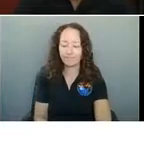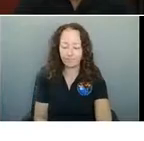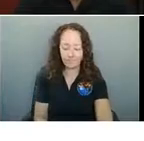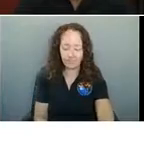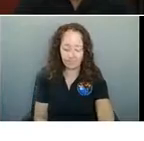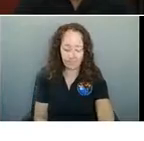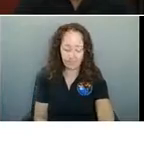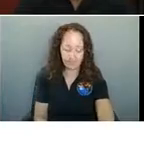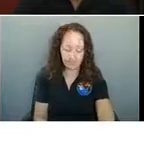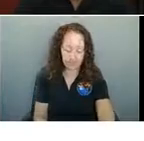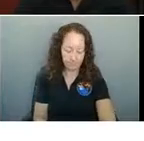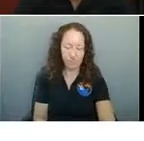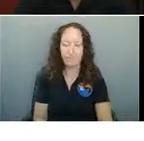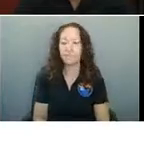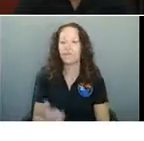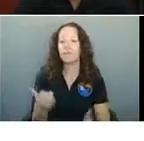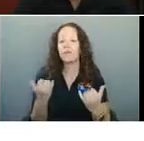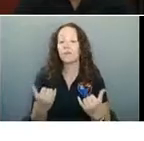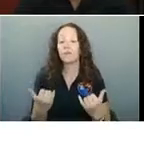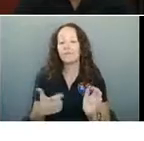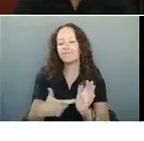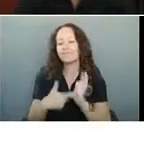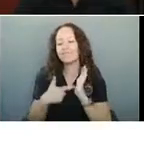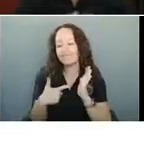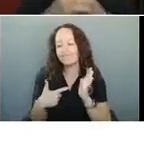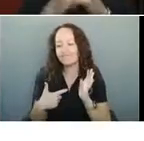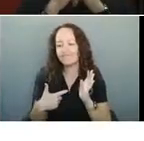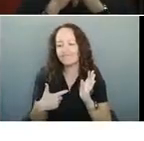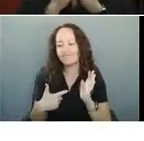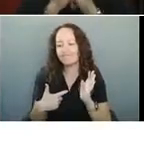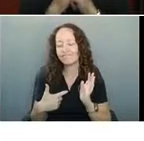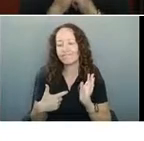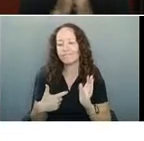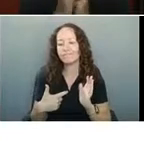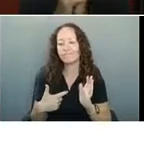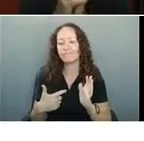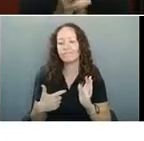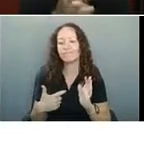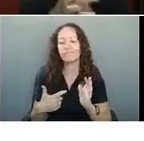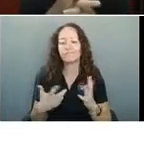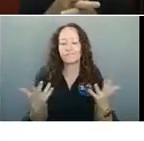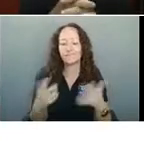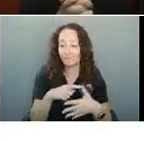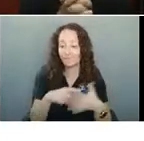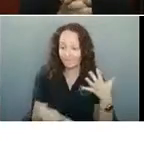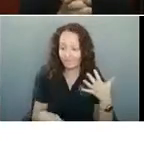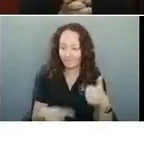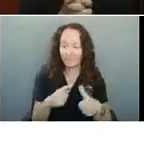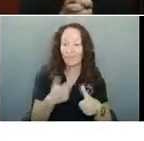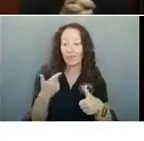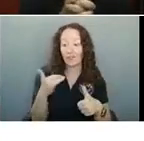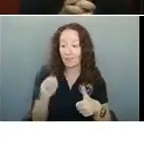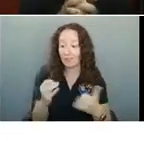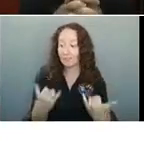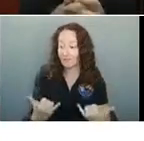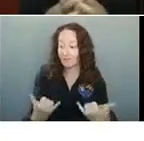So that brings me to requirements. And gyms are able to open at this